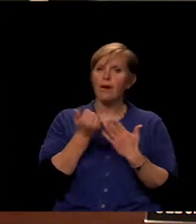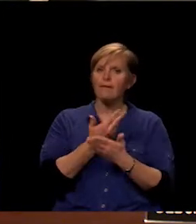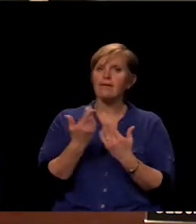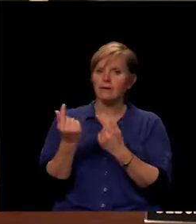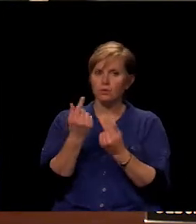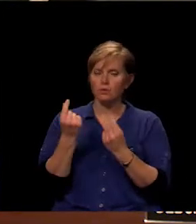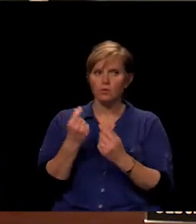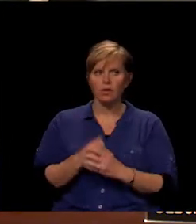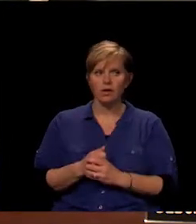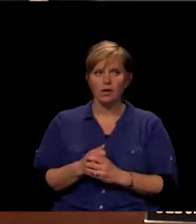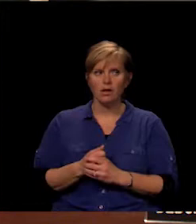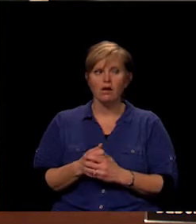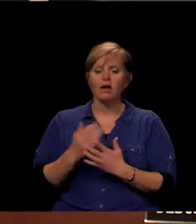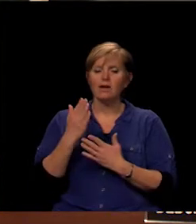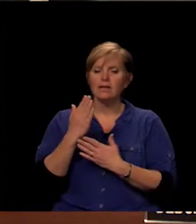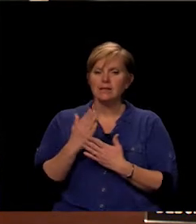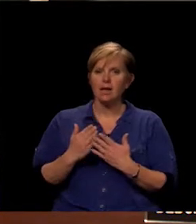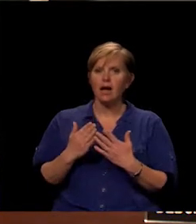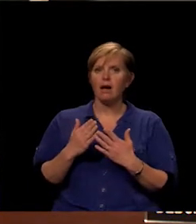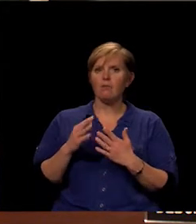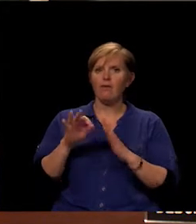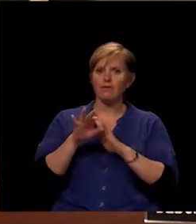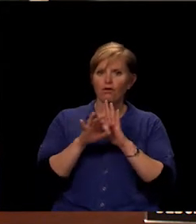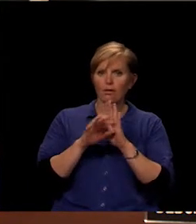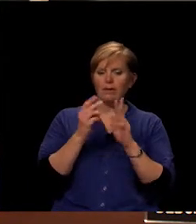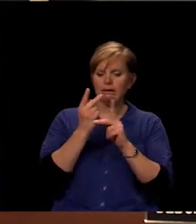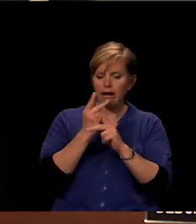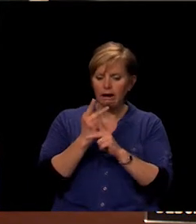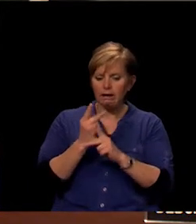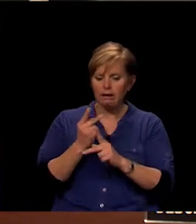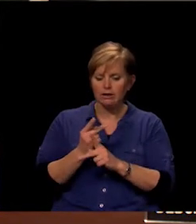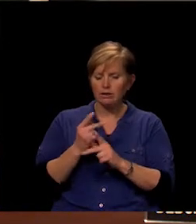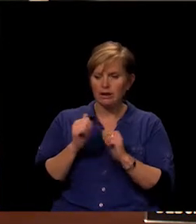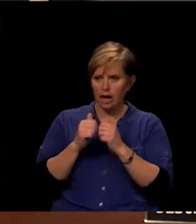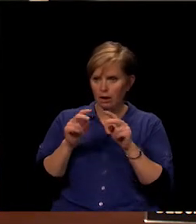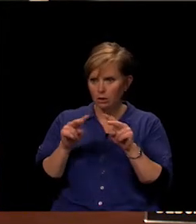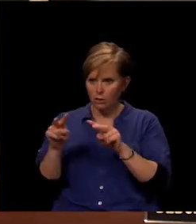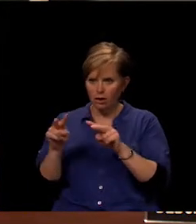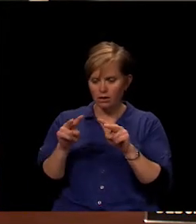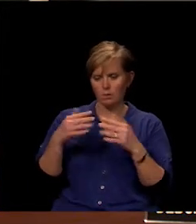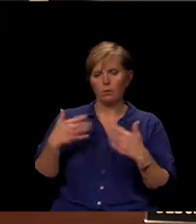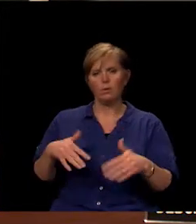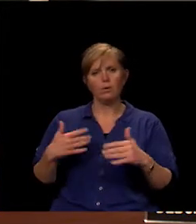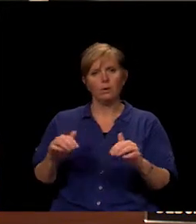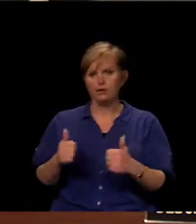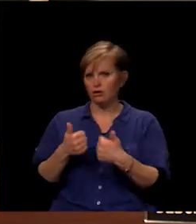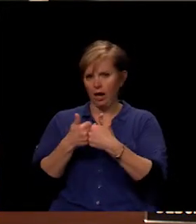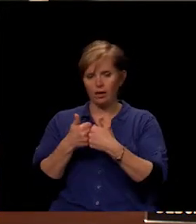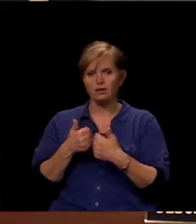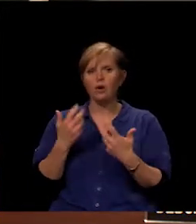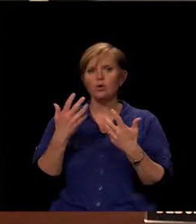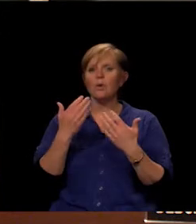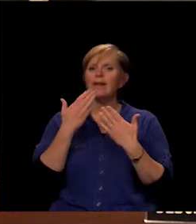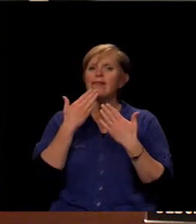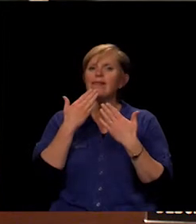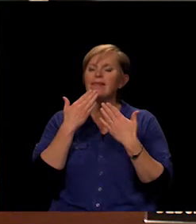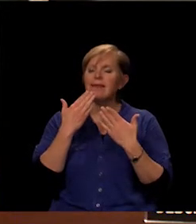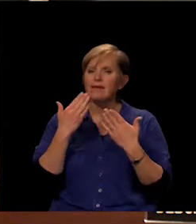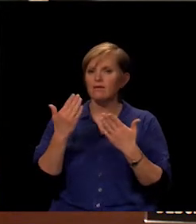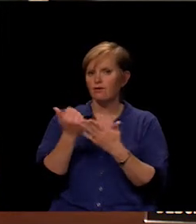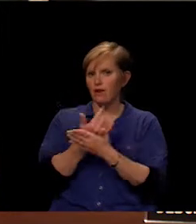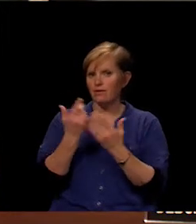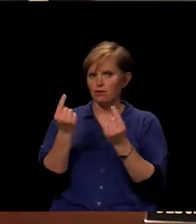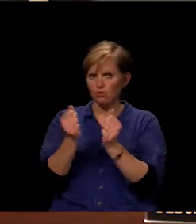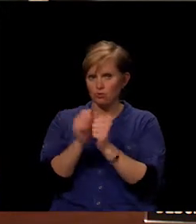Some of these formulas and how all this is calculated and how little all this is watched is a challenge. So I want to thank you for everything that you do with that